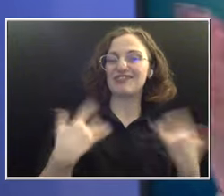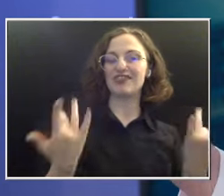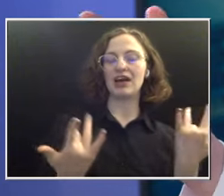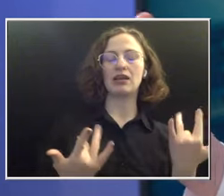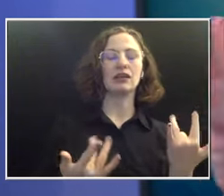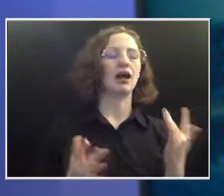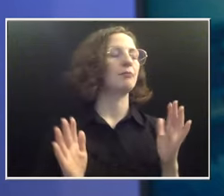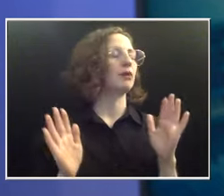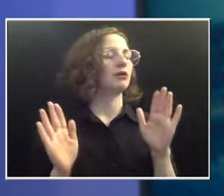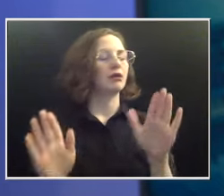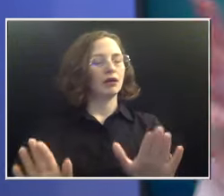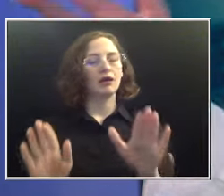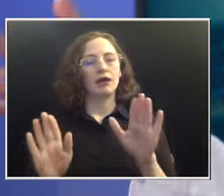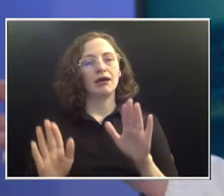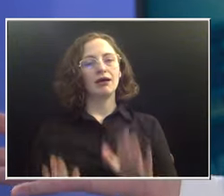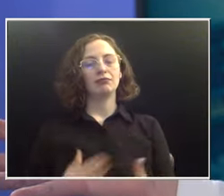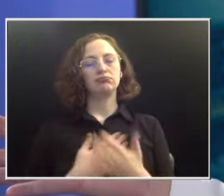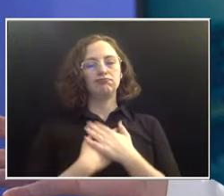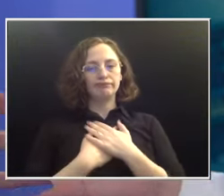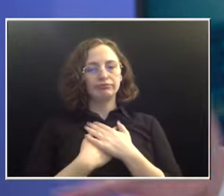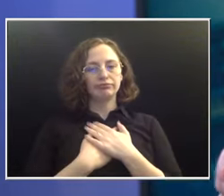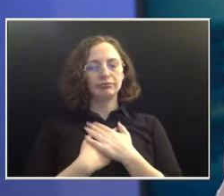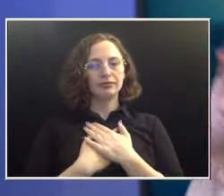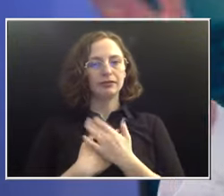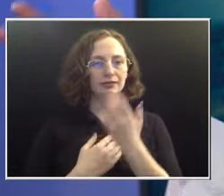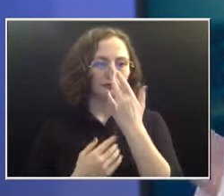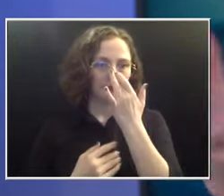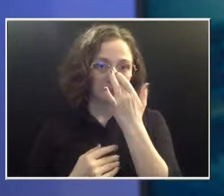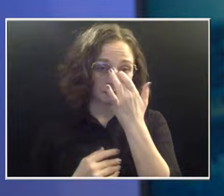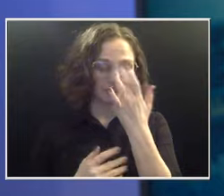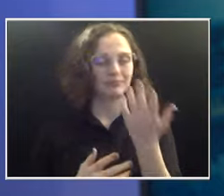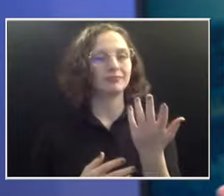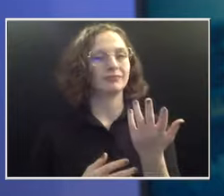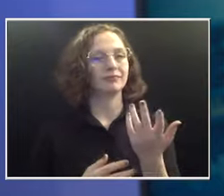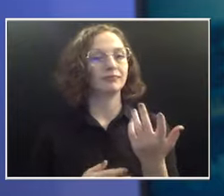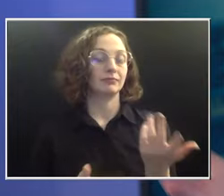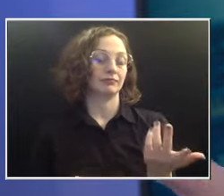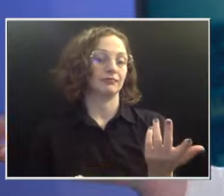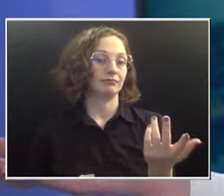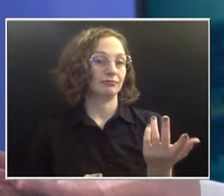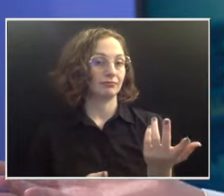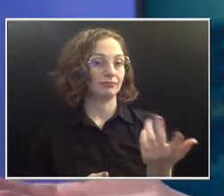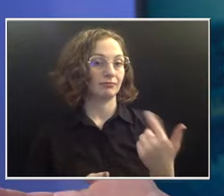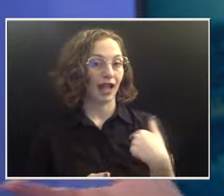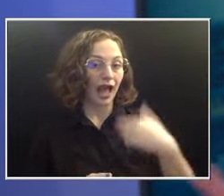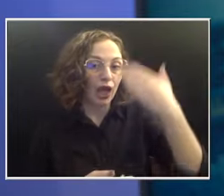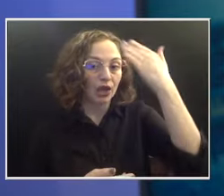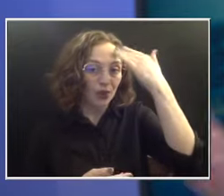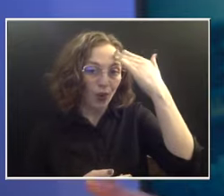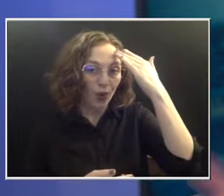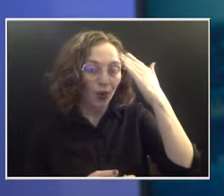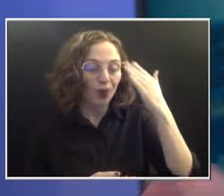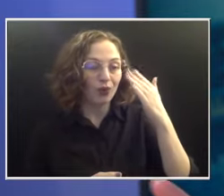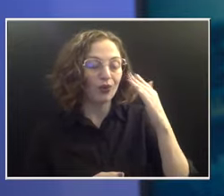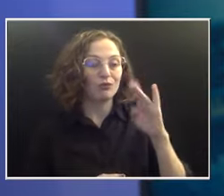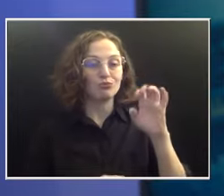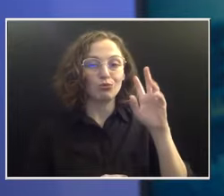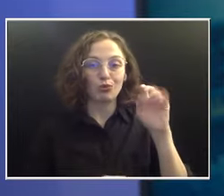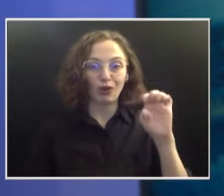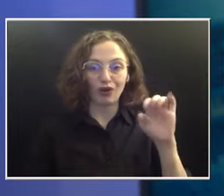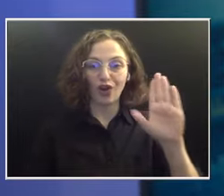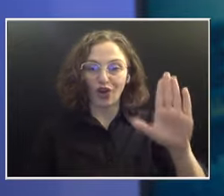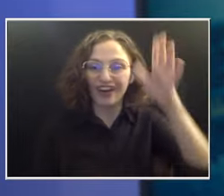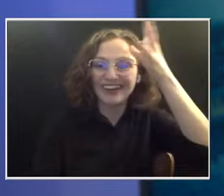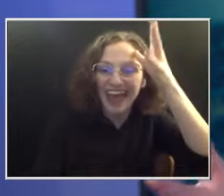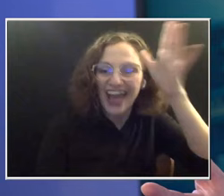so many. I, like, I, because Brooke was in the hospital, so, like, I know Brooke's dad. I know her fiancé. Like, you know, I know these people, and I've